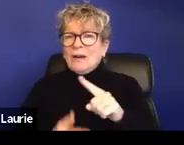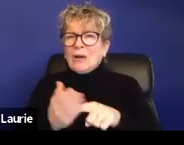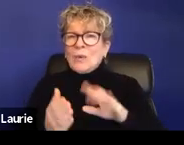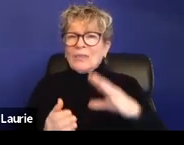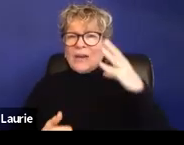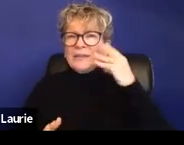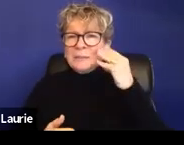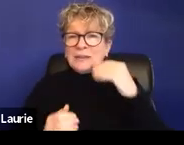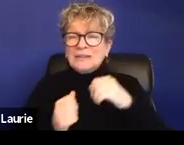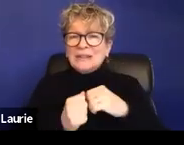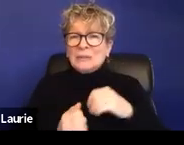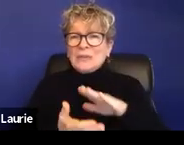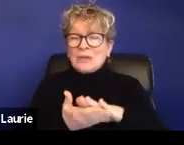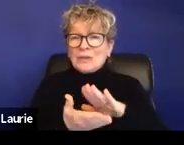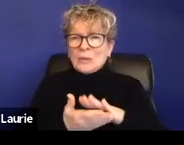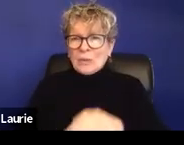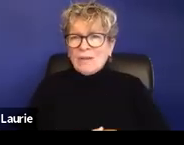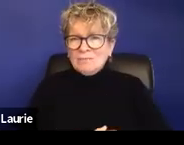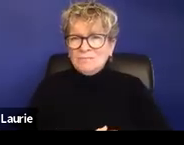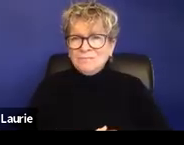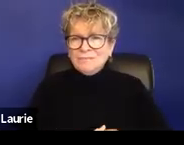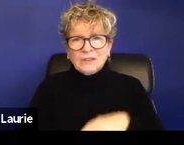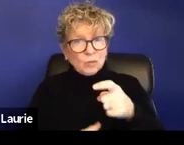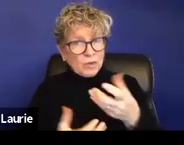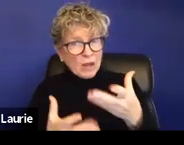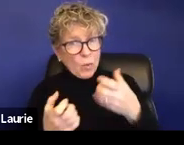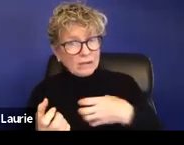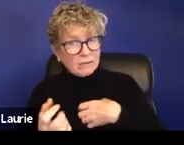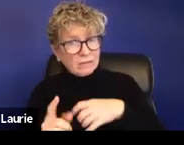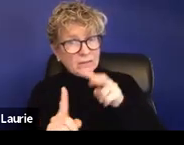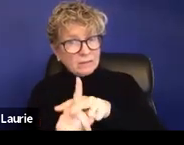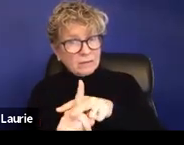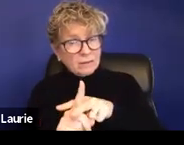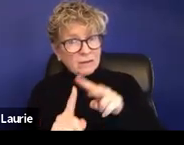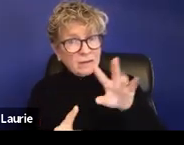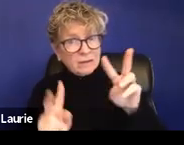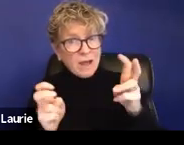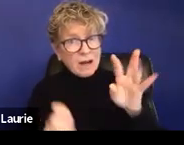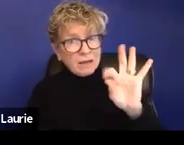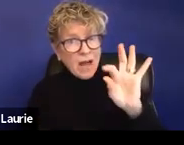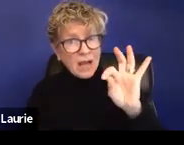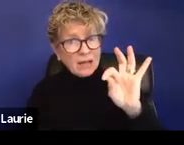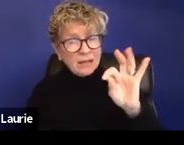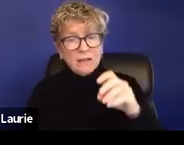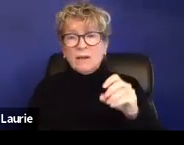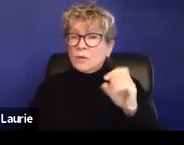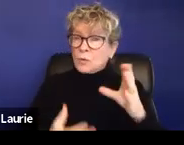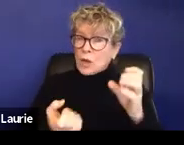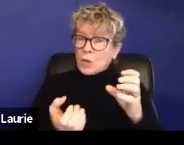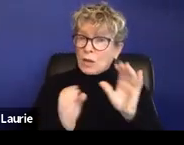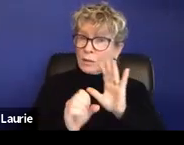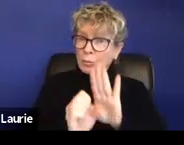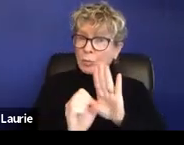exploring, are they interested in filing a complaint? Are they interested, um, in pushing an investigation?